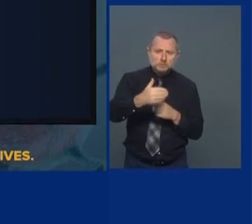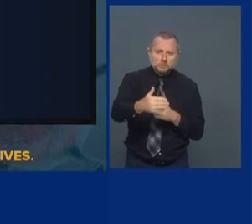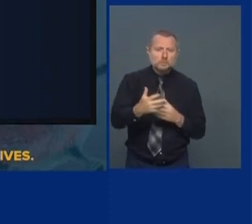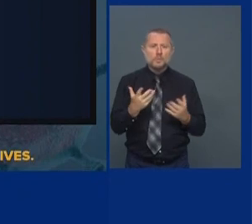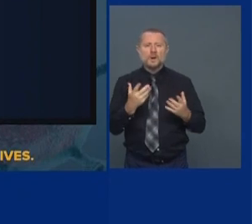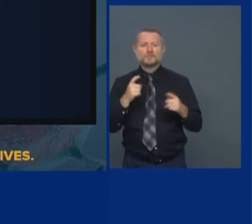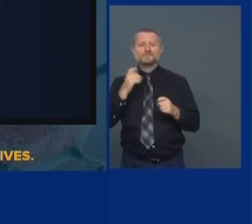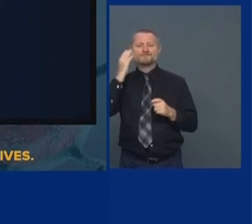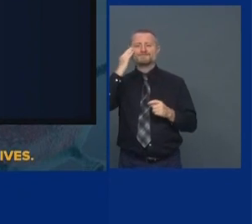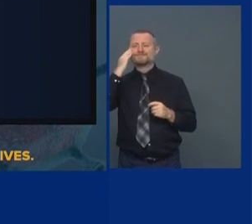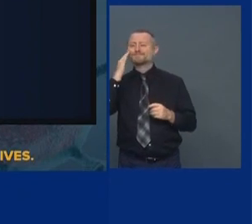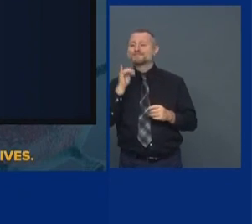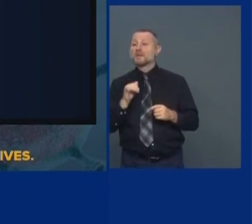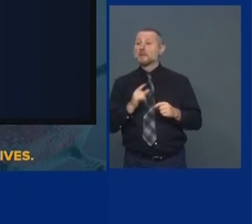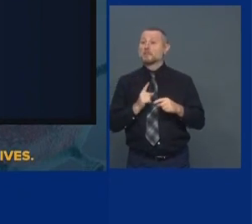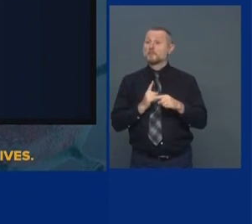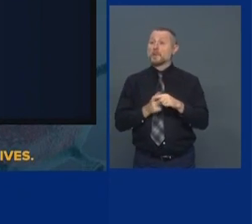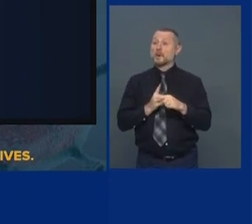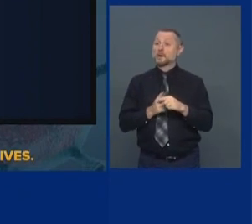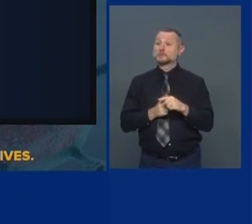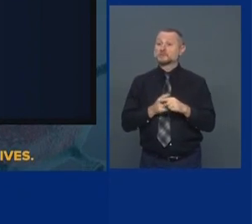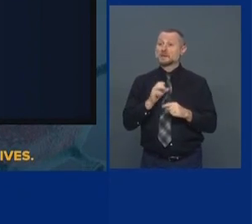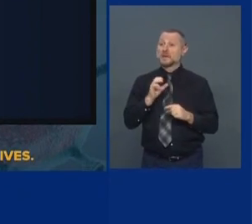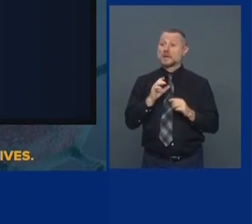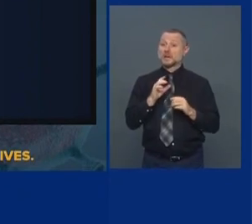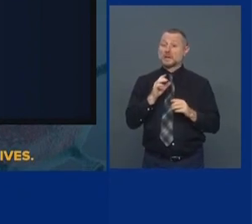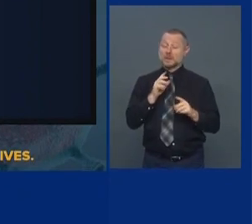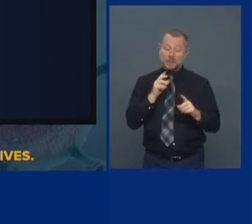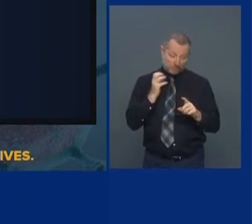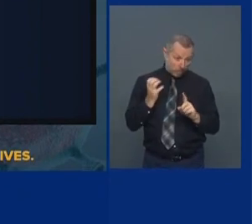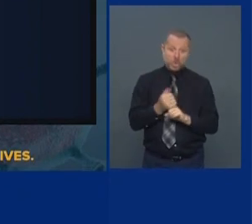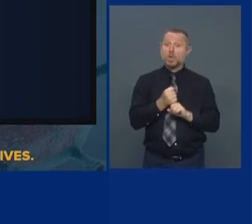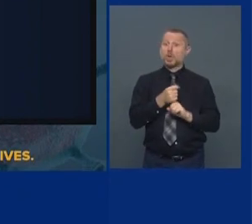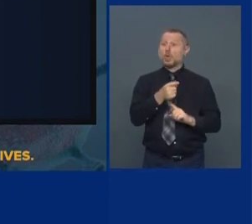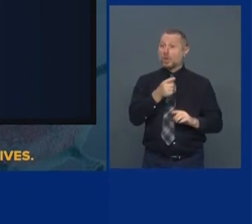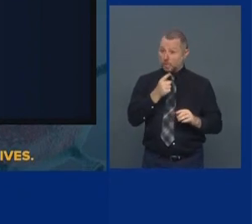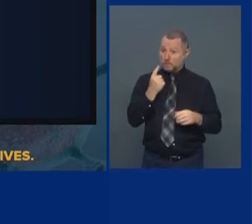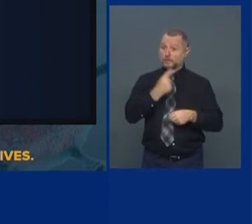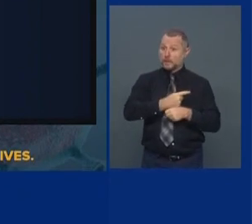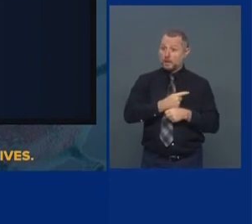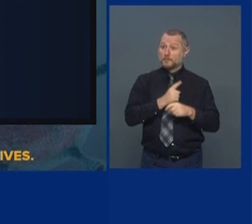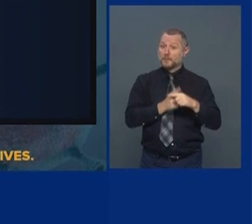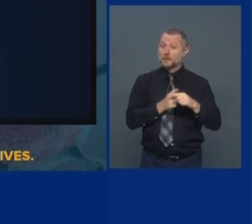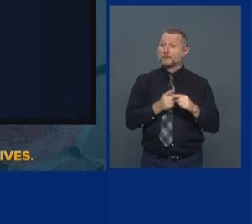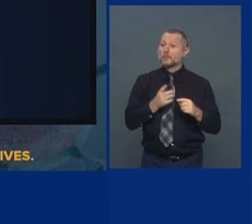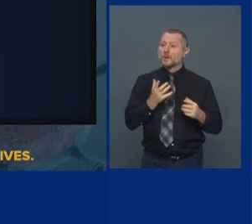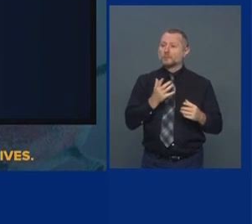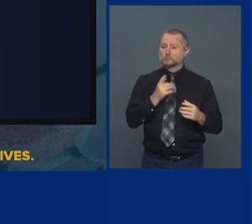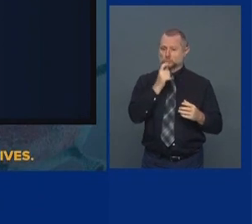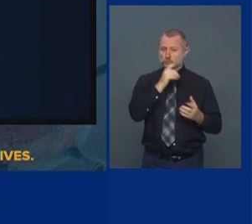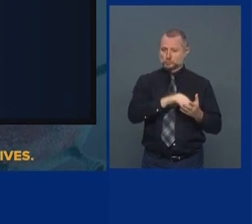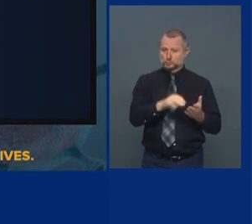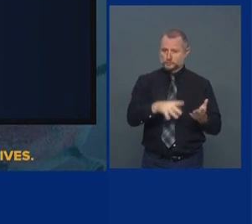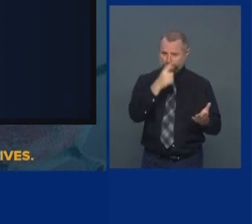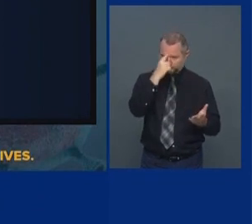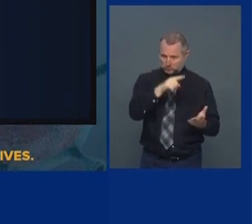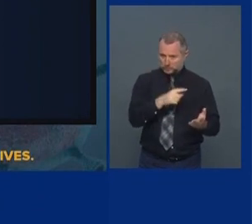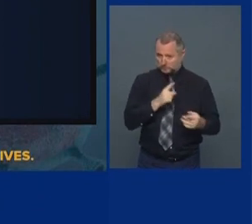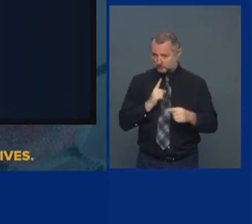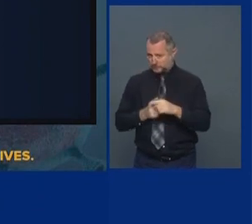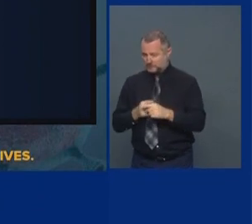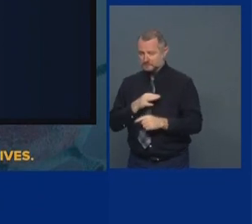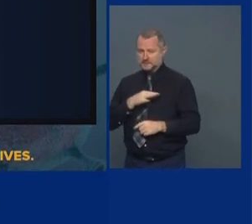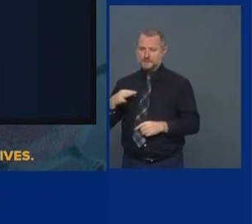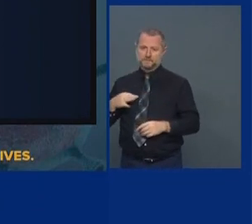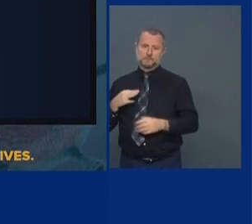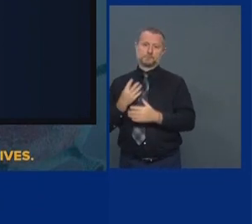cases by the date of students and staff, by school and